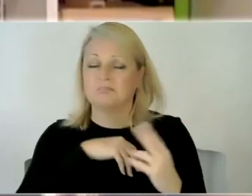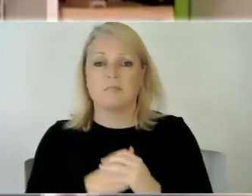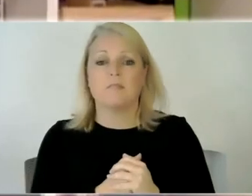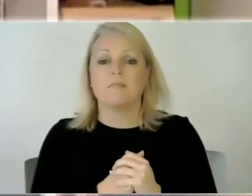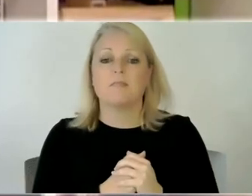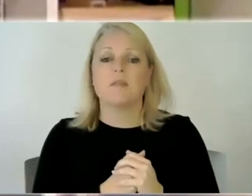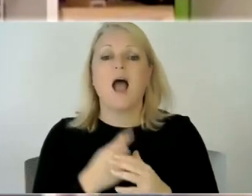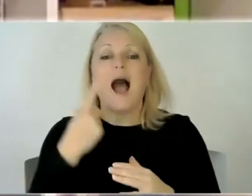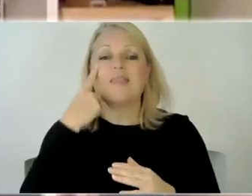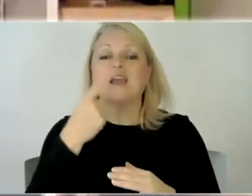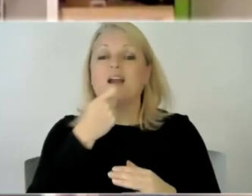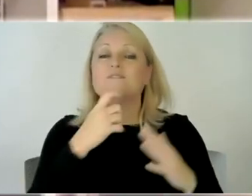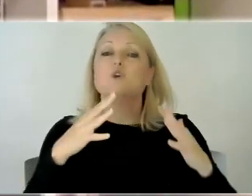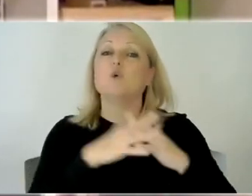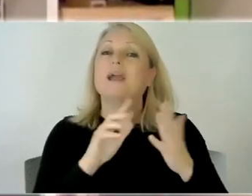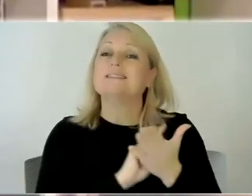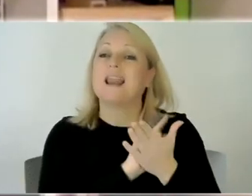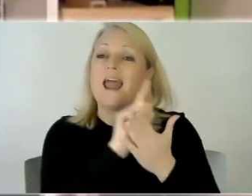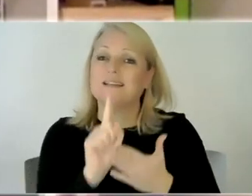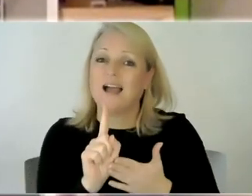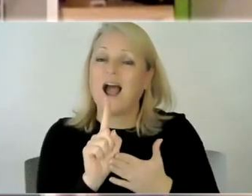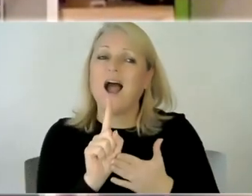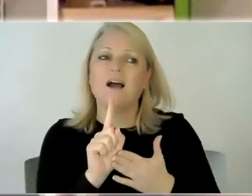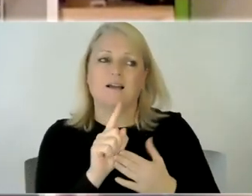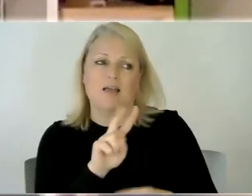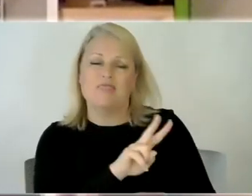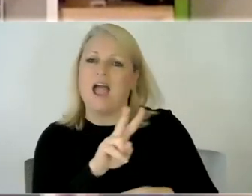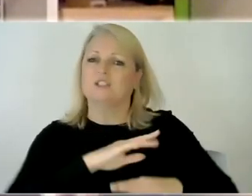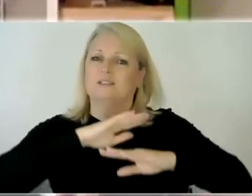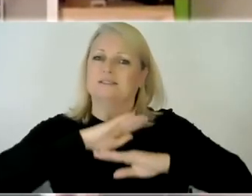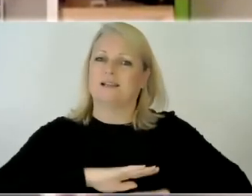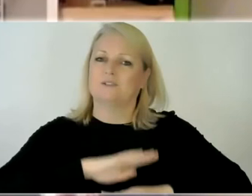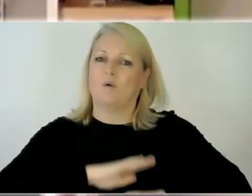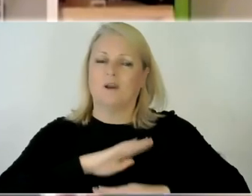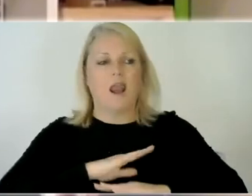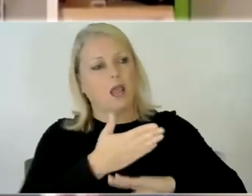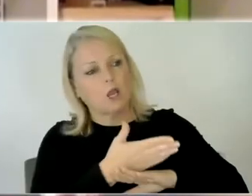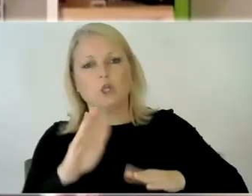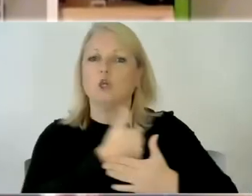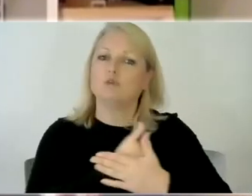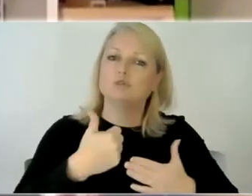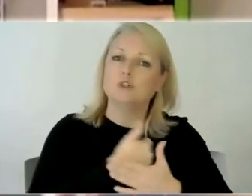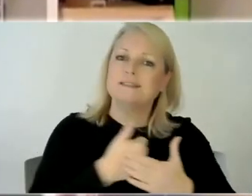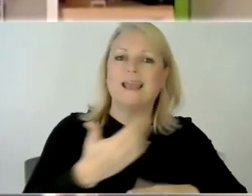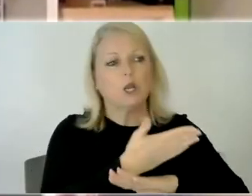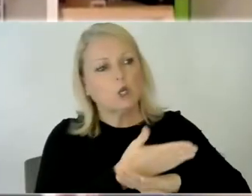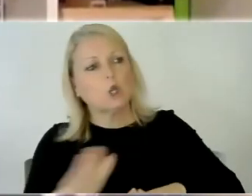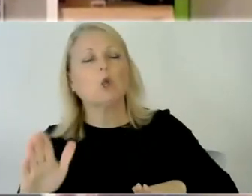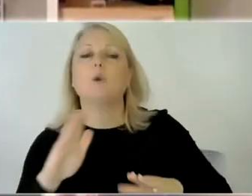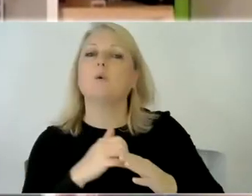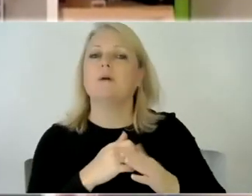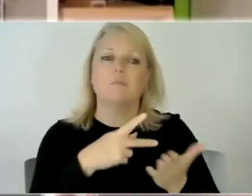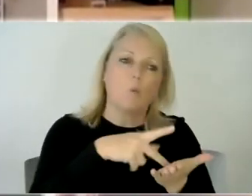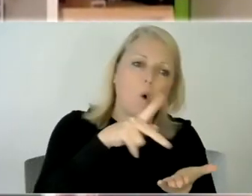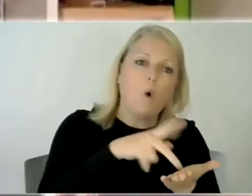think after a few weeks they kind of just settled into it as this is our new routine now like this is what we do each day um